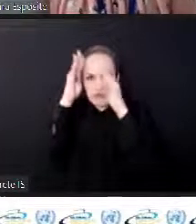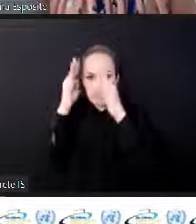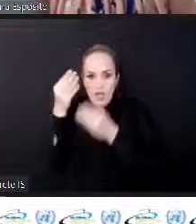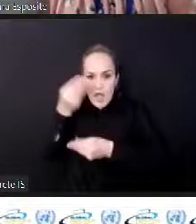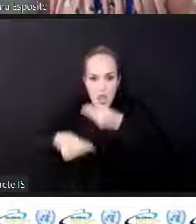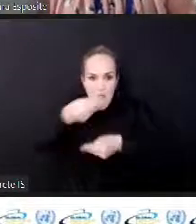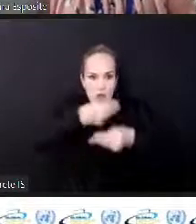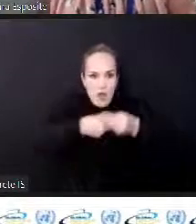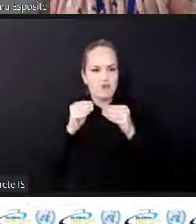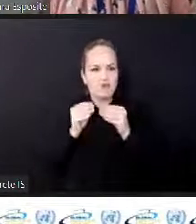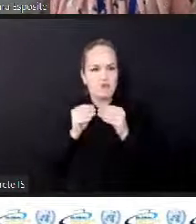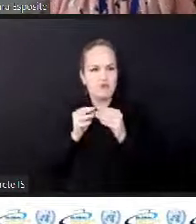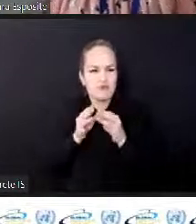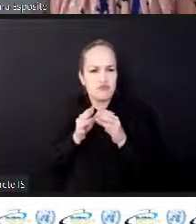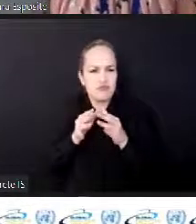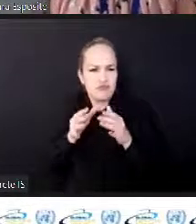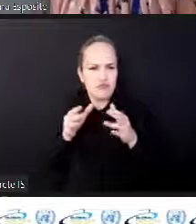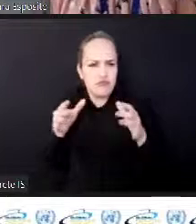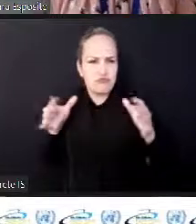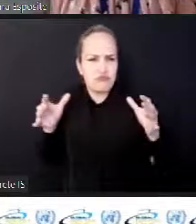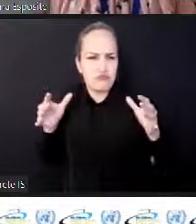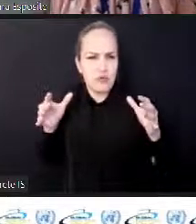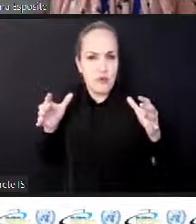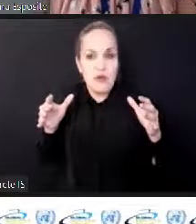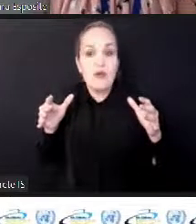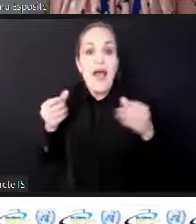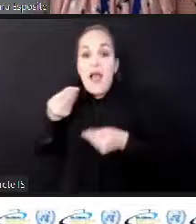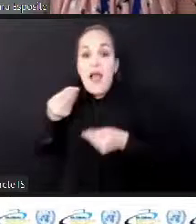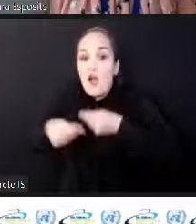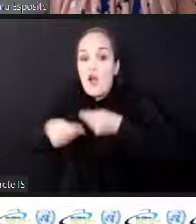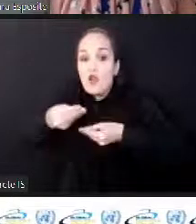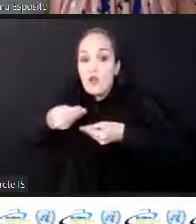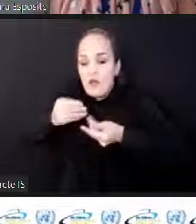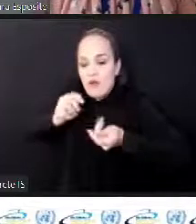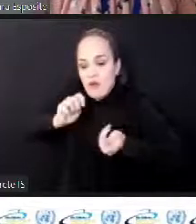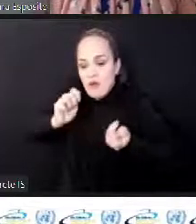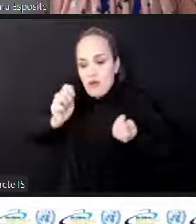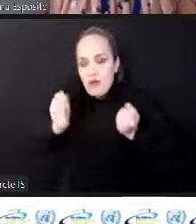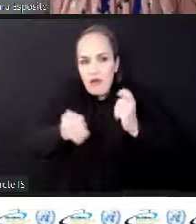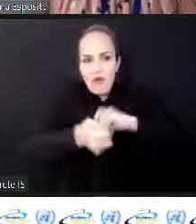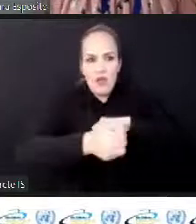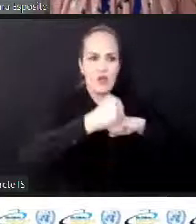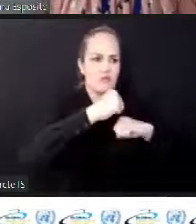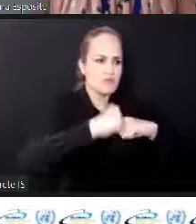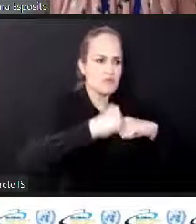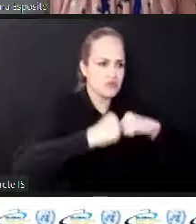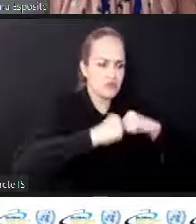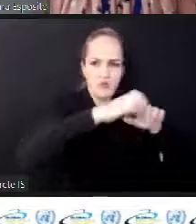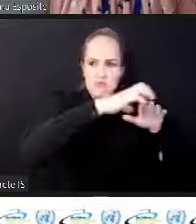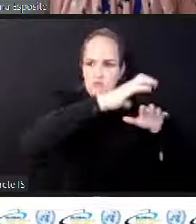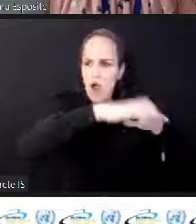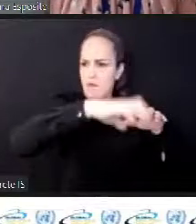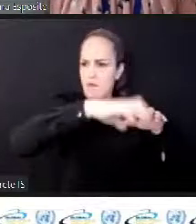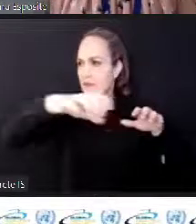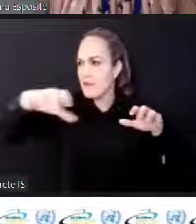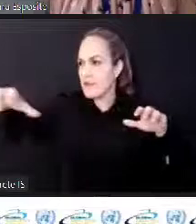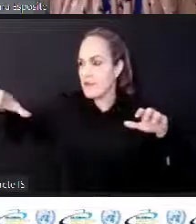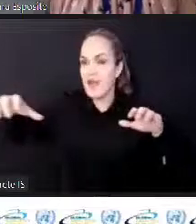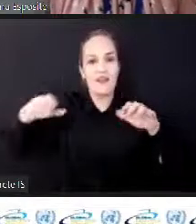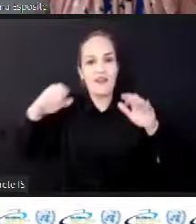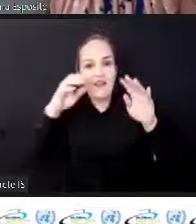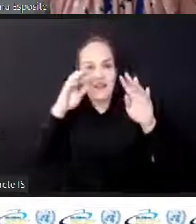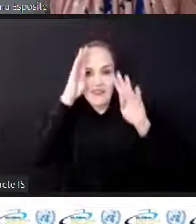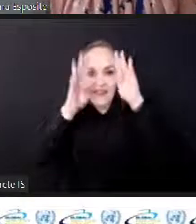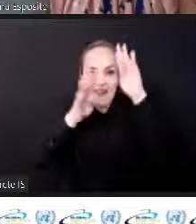have also included culture now in their agenda. And this understanding